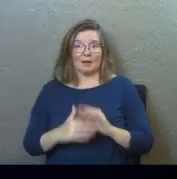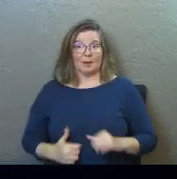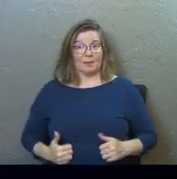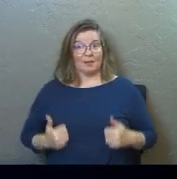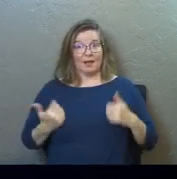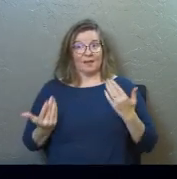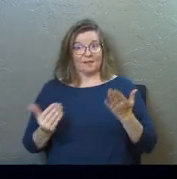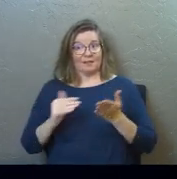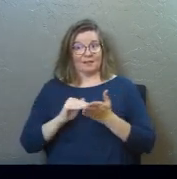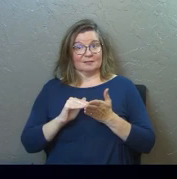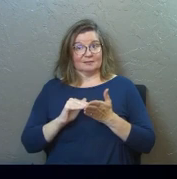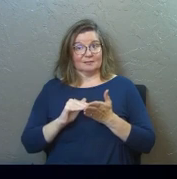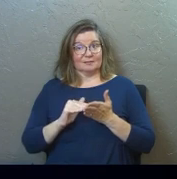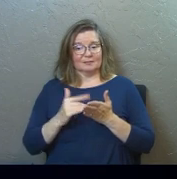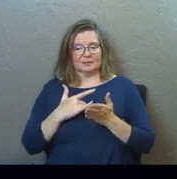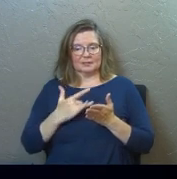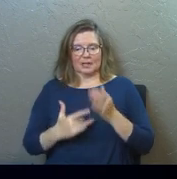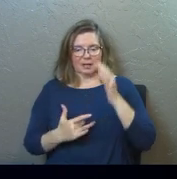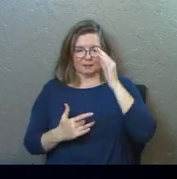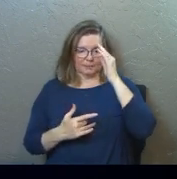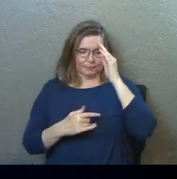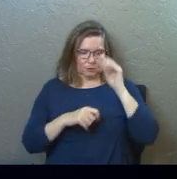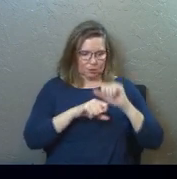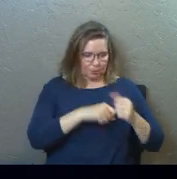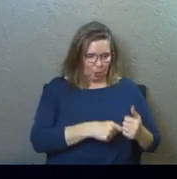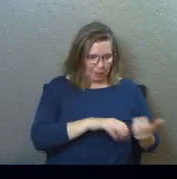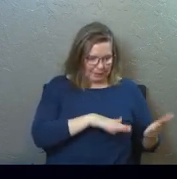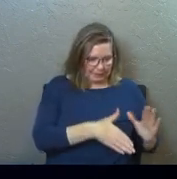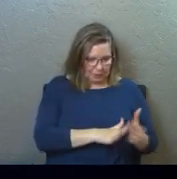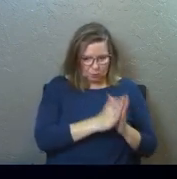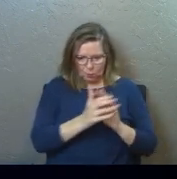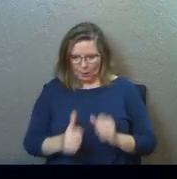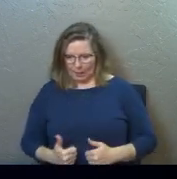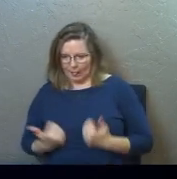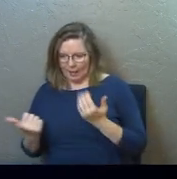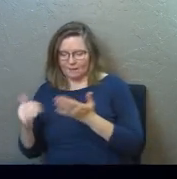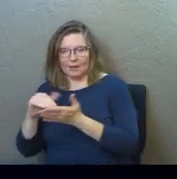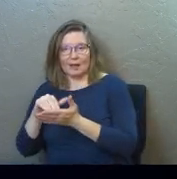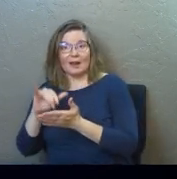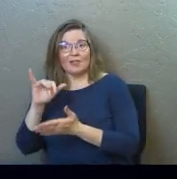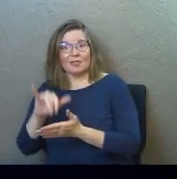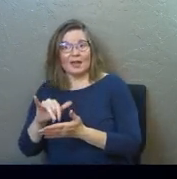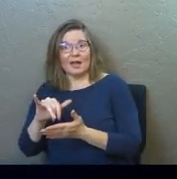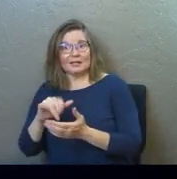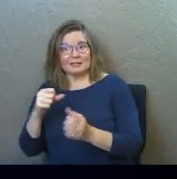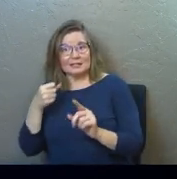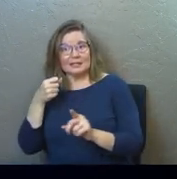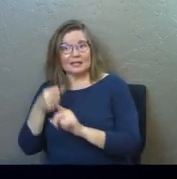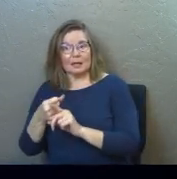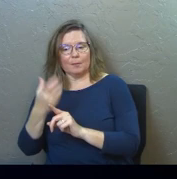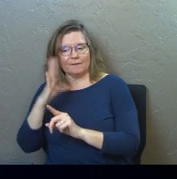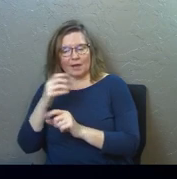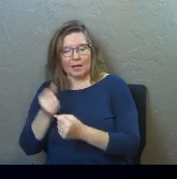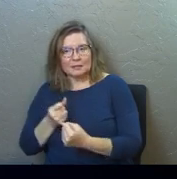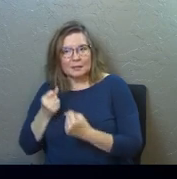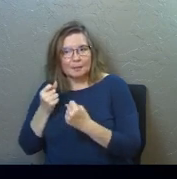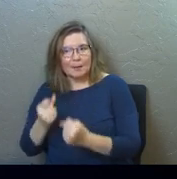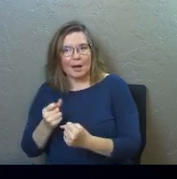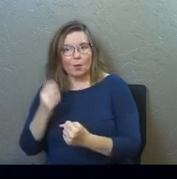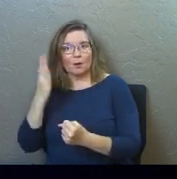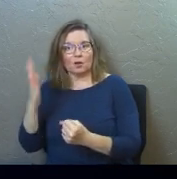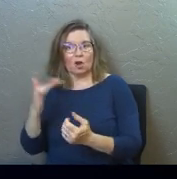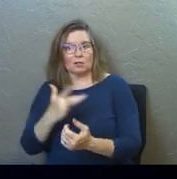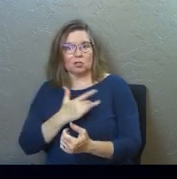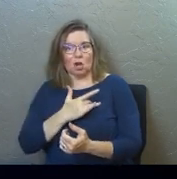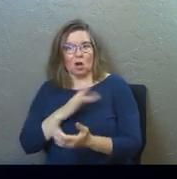noticed that? It tends to go from broken and dead to alive again. That is the impact of God's power and